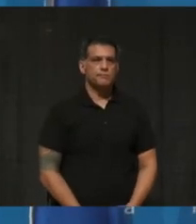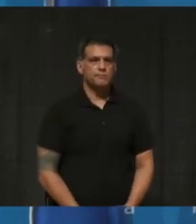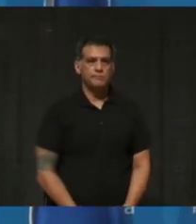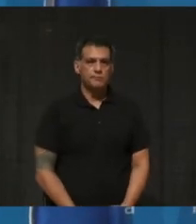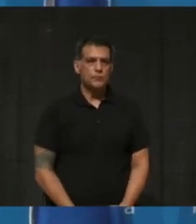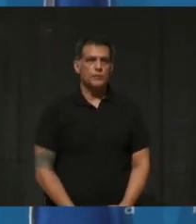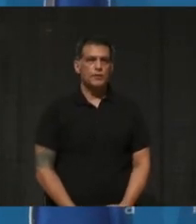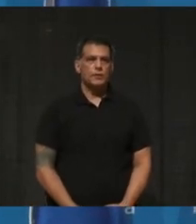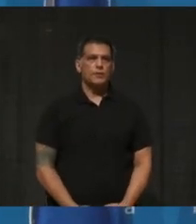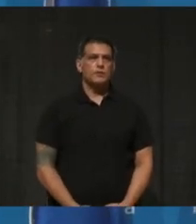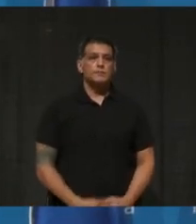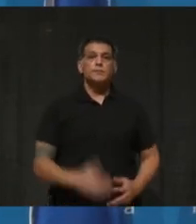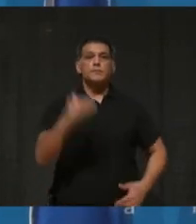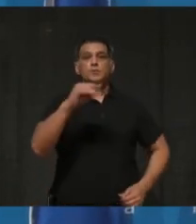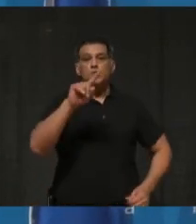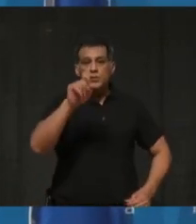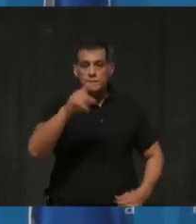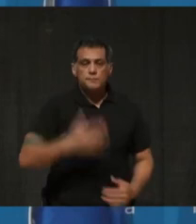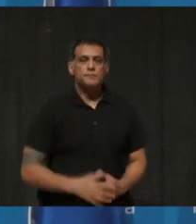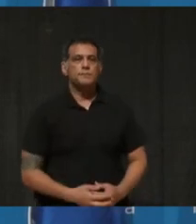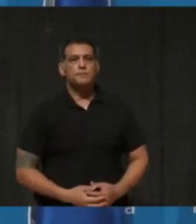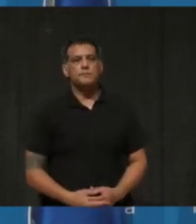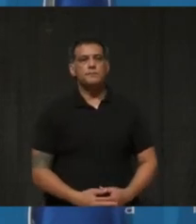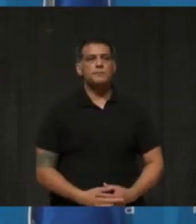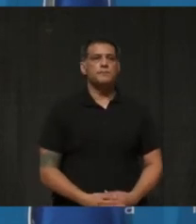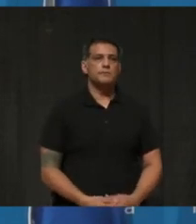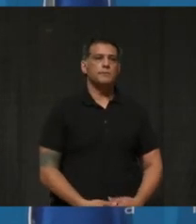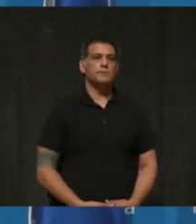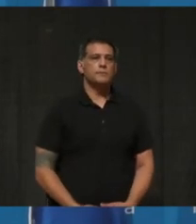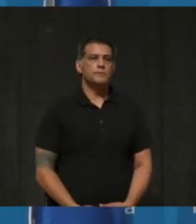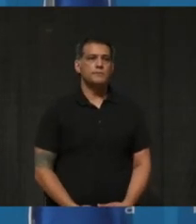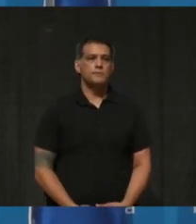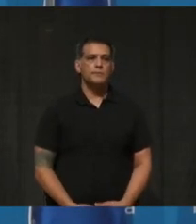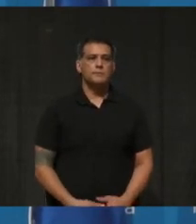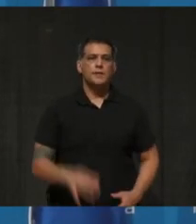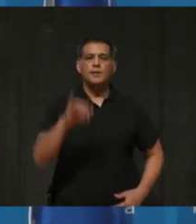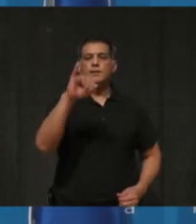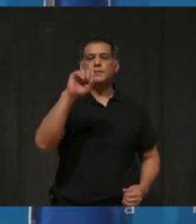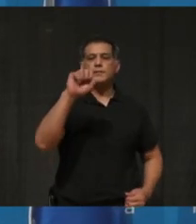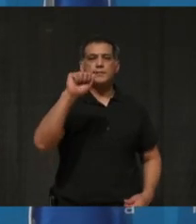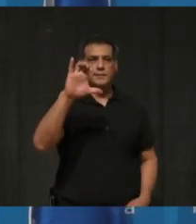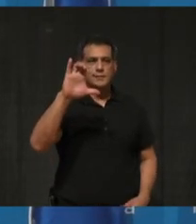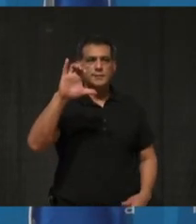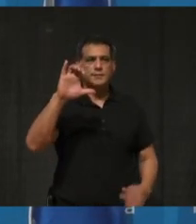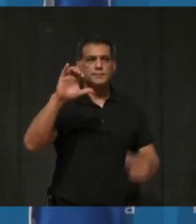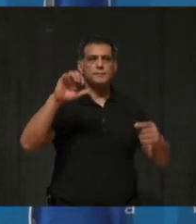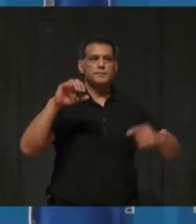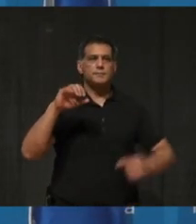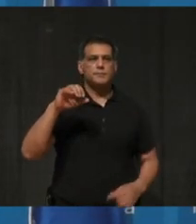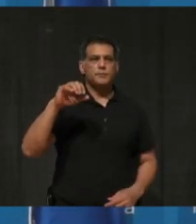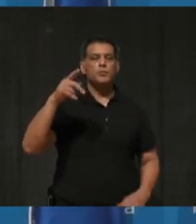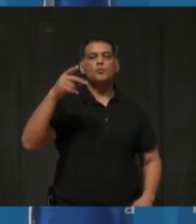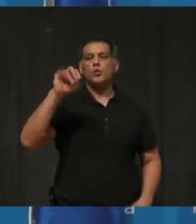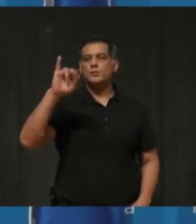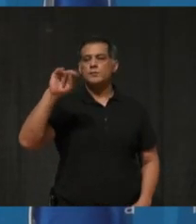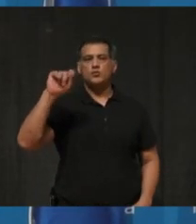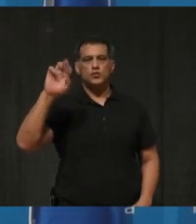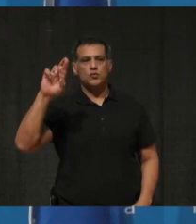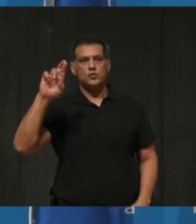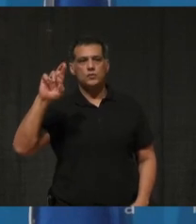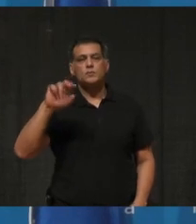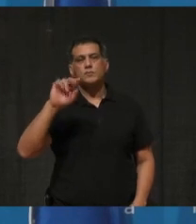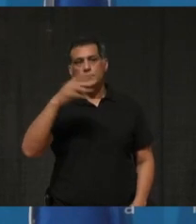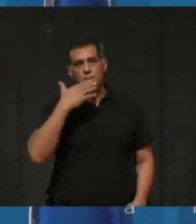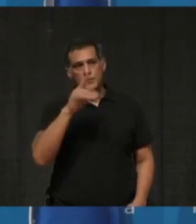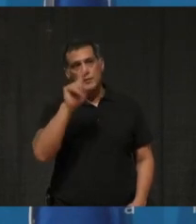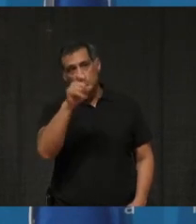Next question, please. Your next question comes from Isaac Callan at The Pointer. Welcome, Isaac. Thank you, McGrombie.